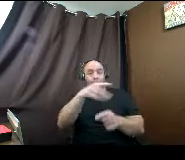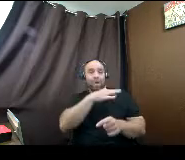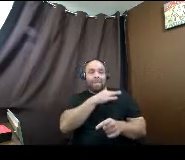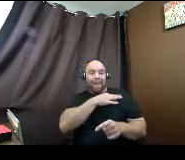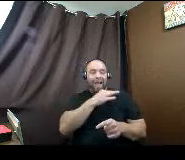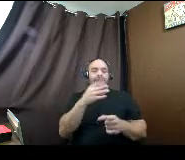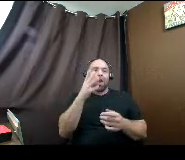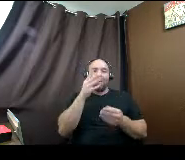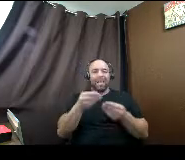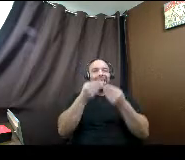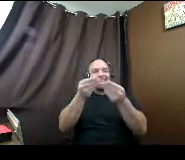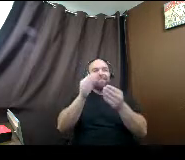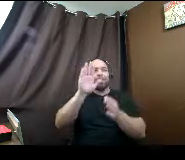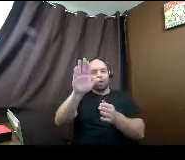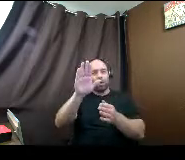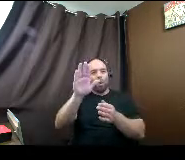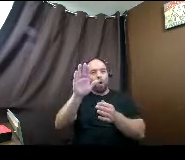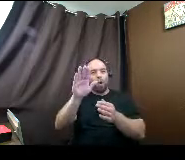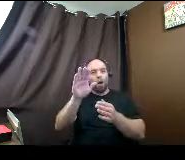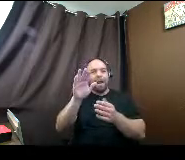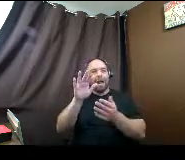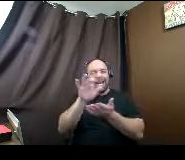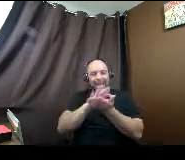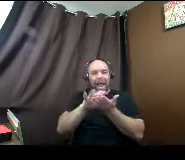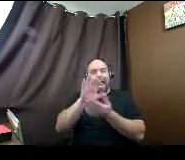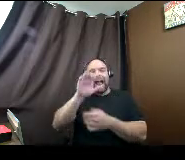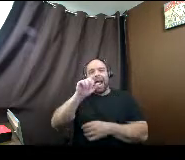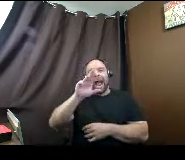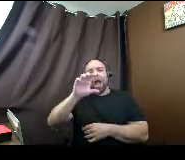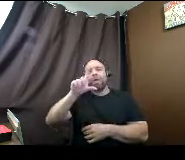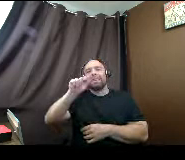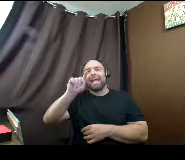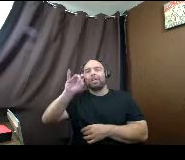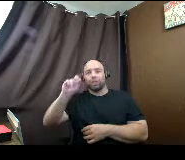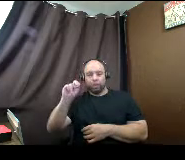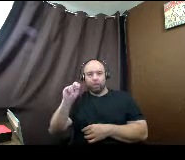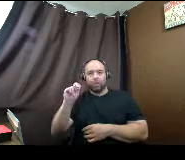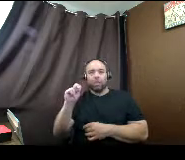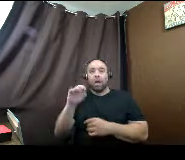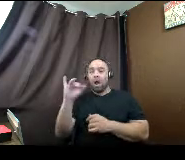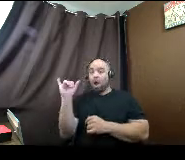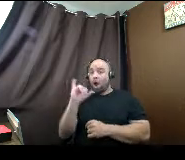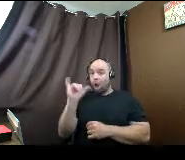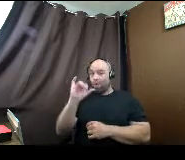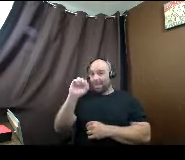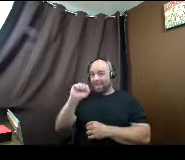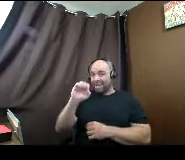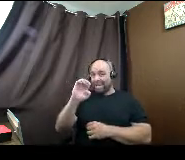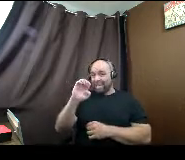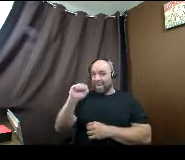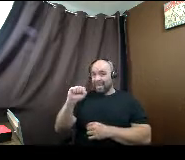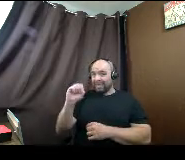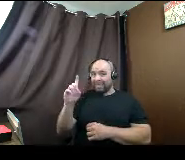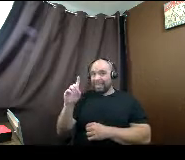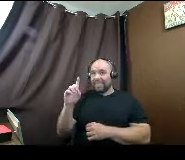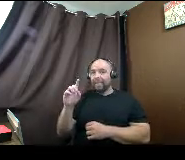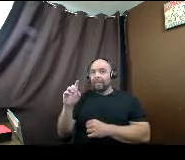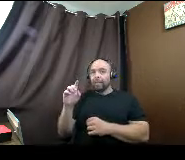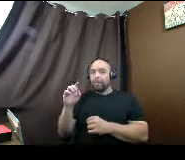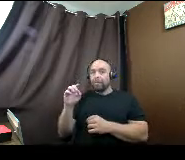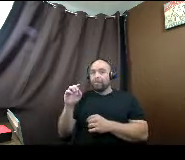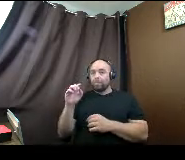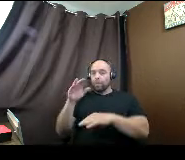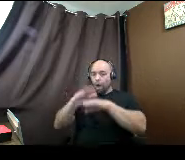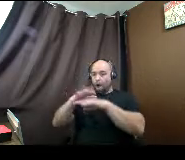for like the finalized EFC. There's also an EFC kind of generator on the FAFSA website.